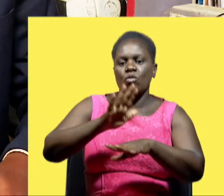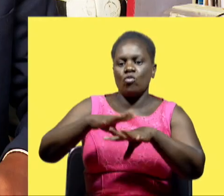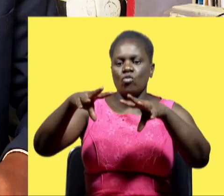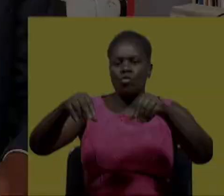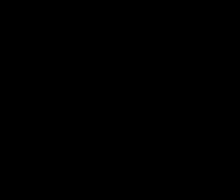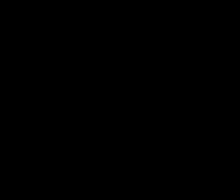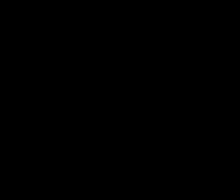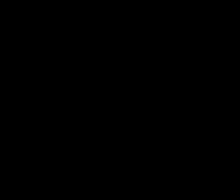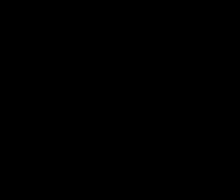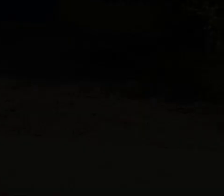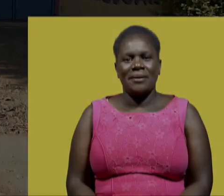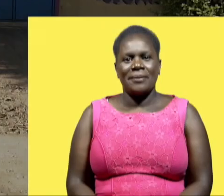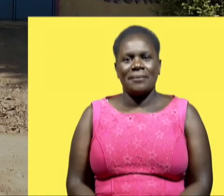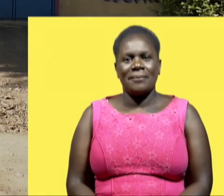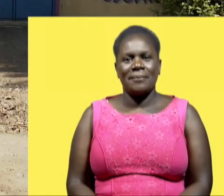outcomes from that system.